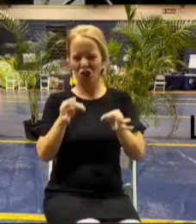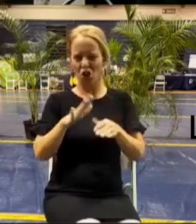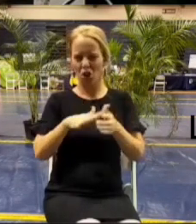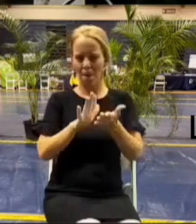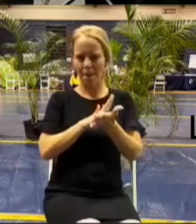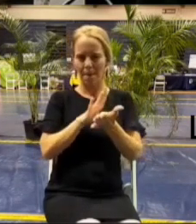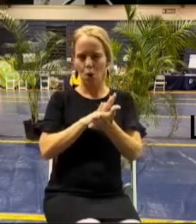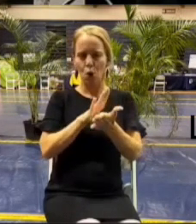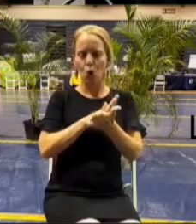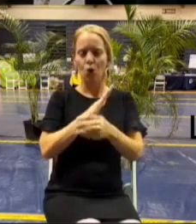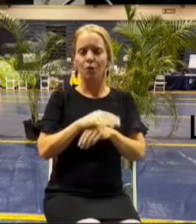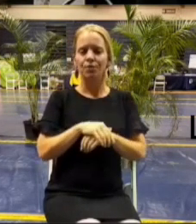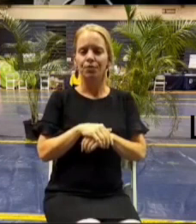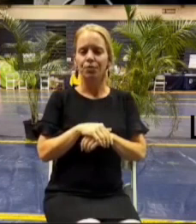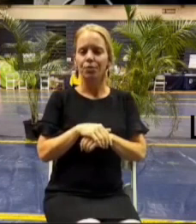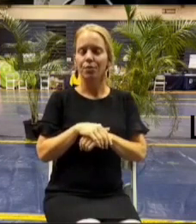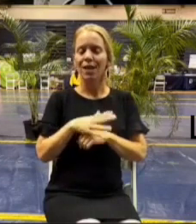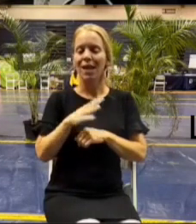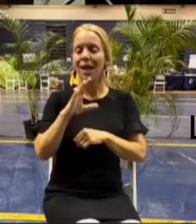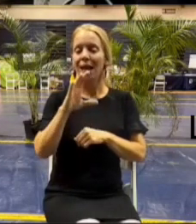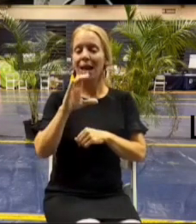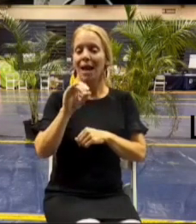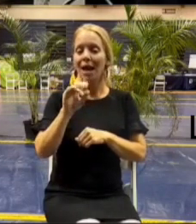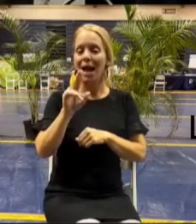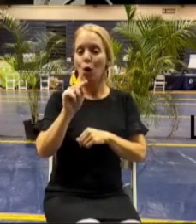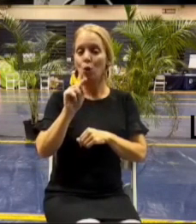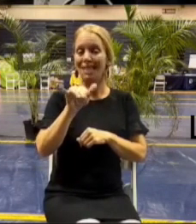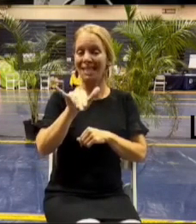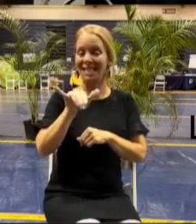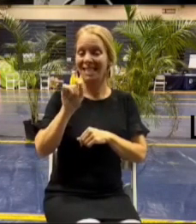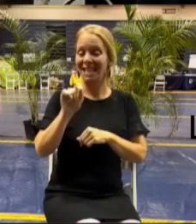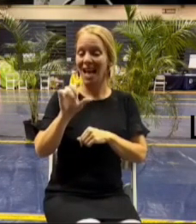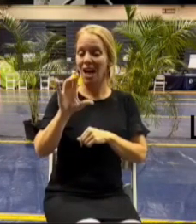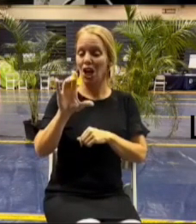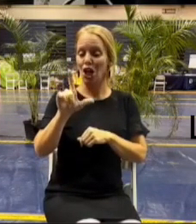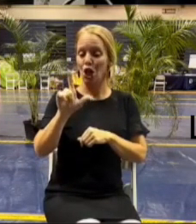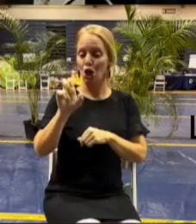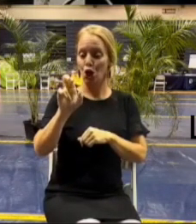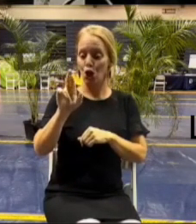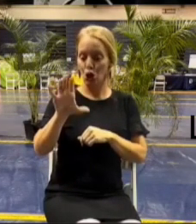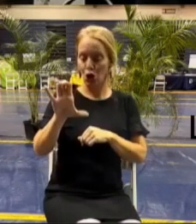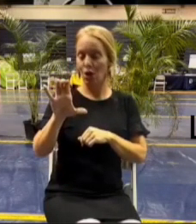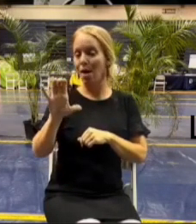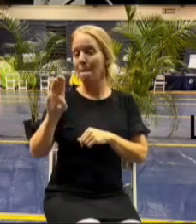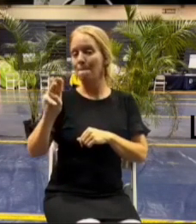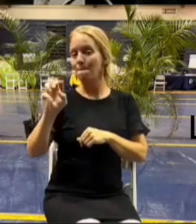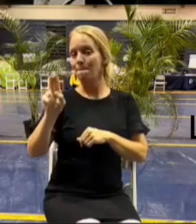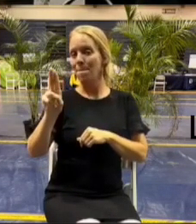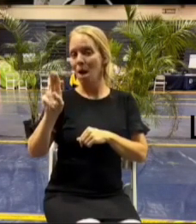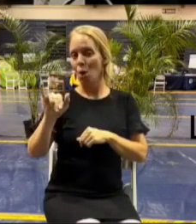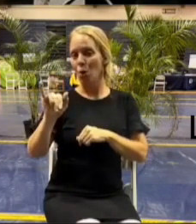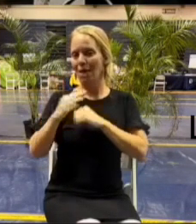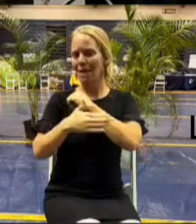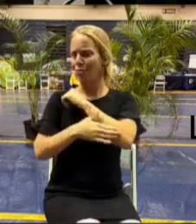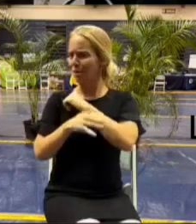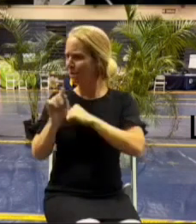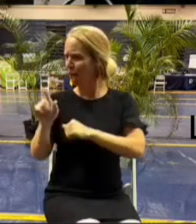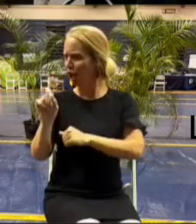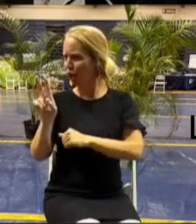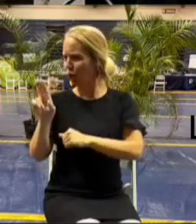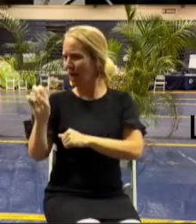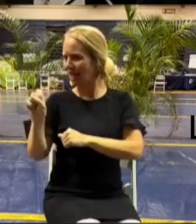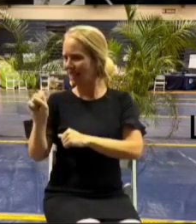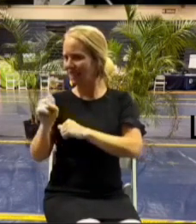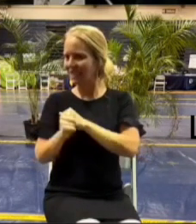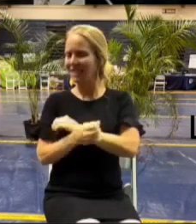can be sent to county dot clerk at maui county.us and then two fridays then not the